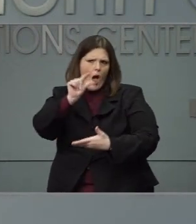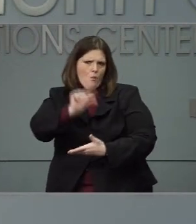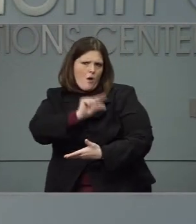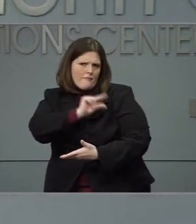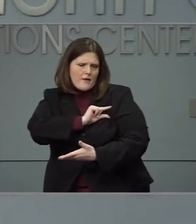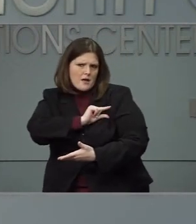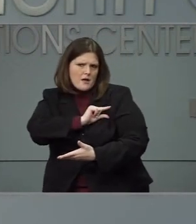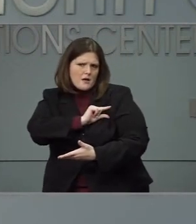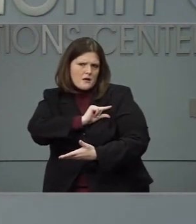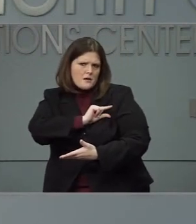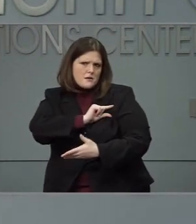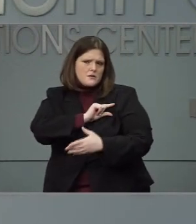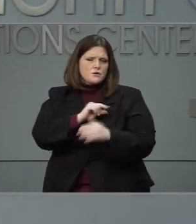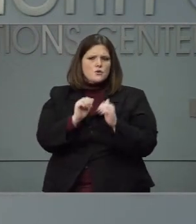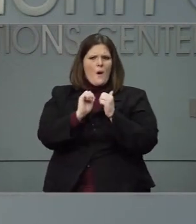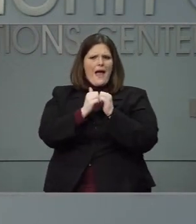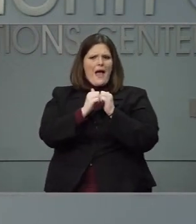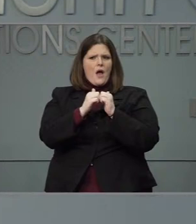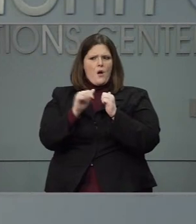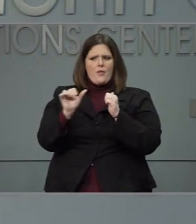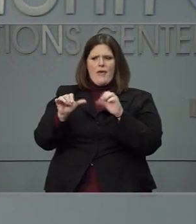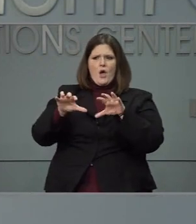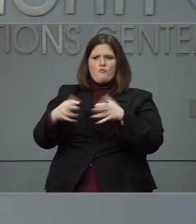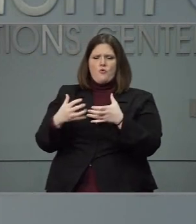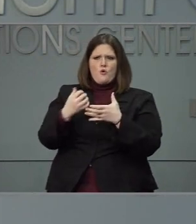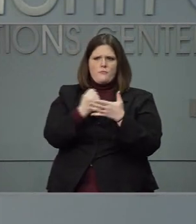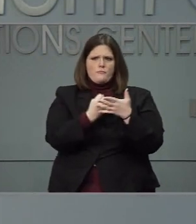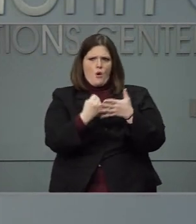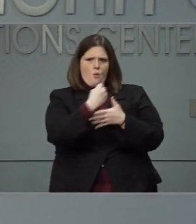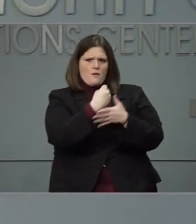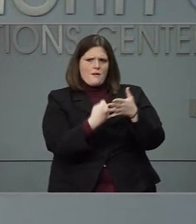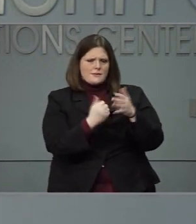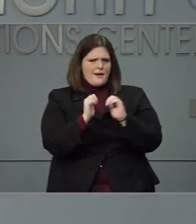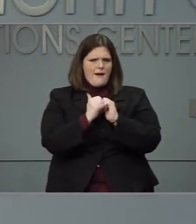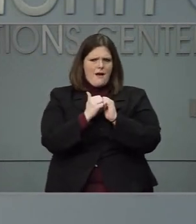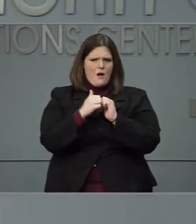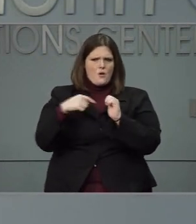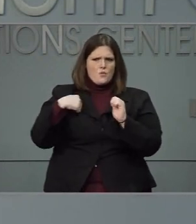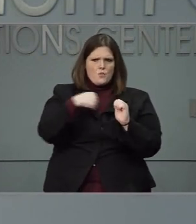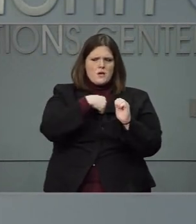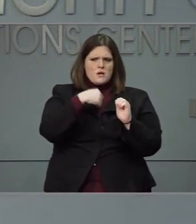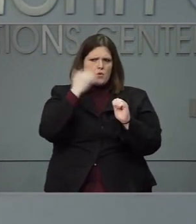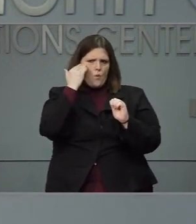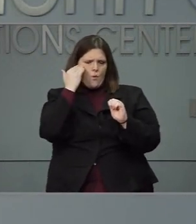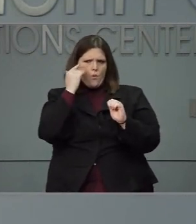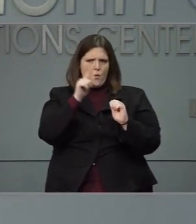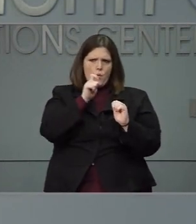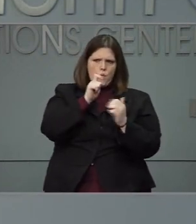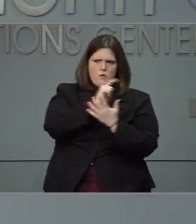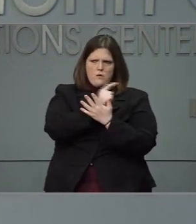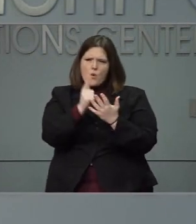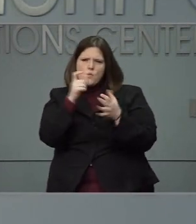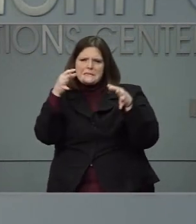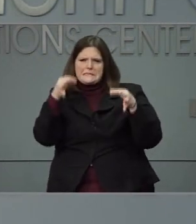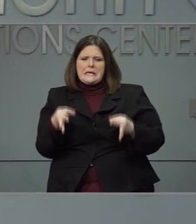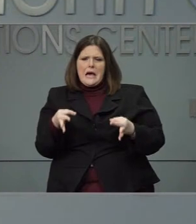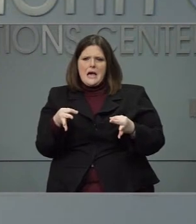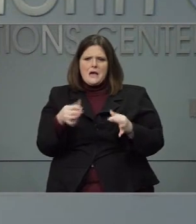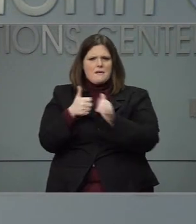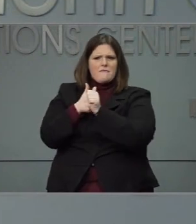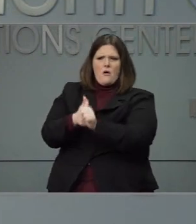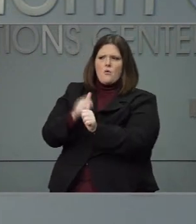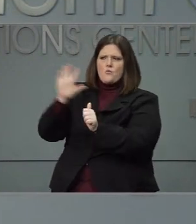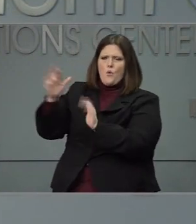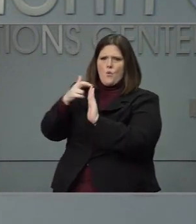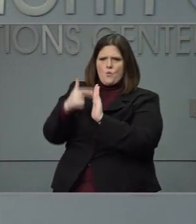been permitted to determine their prioritization in terms of deciding who should receive the vaccine under your guidelines.